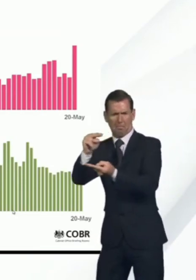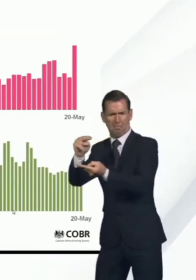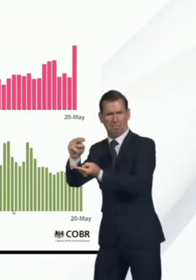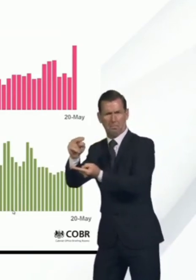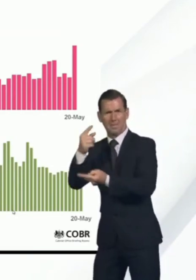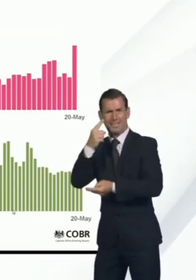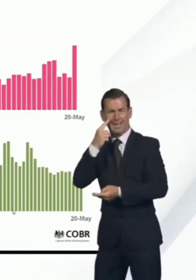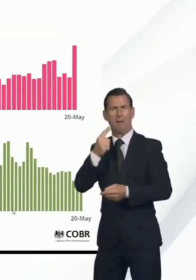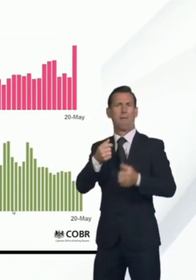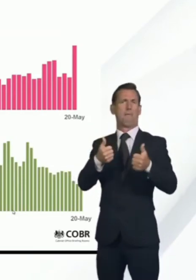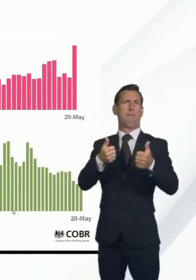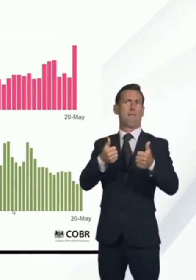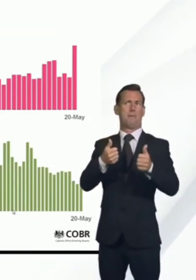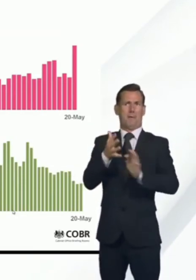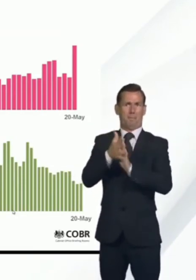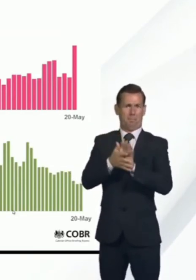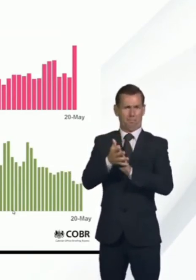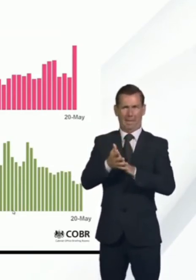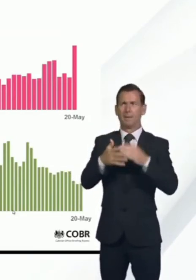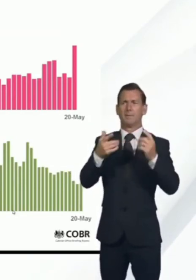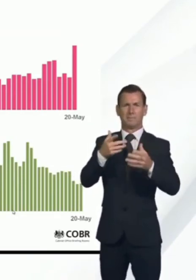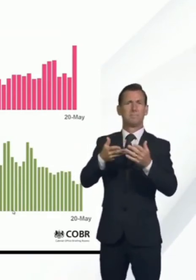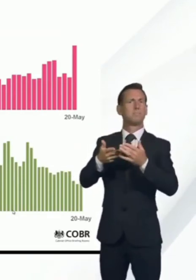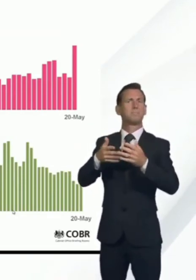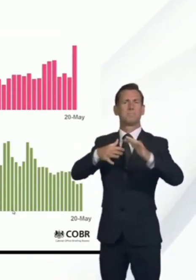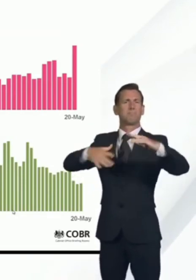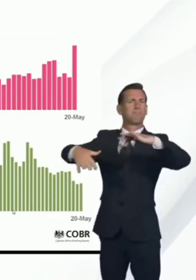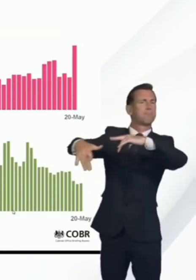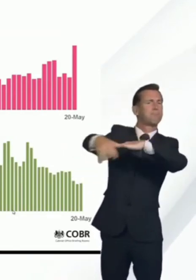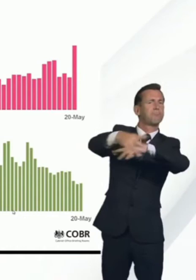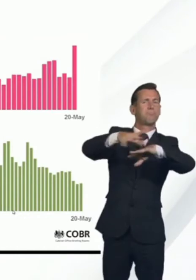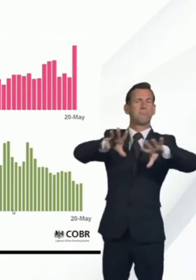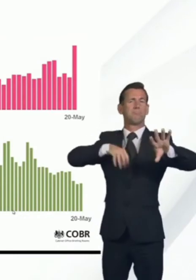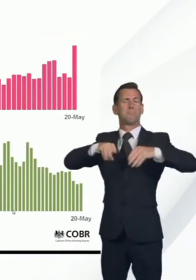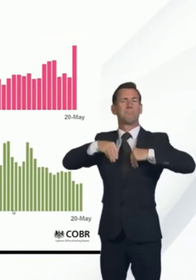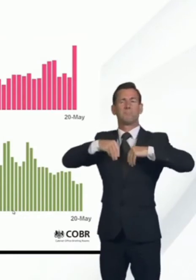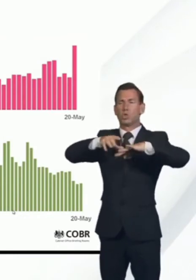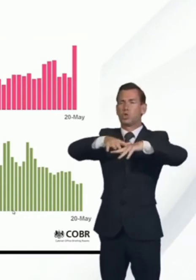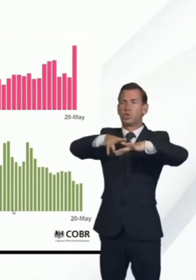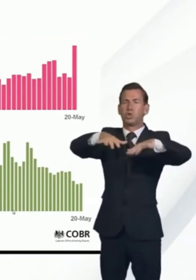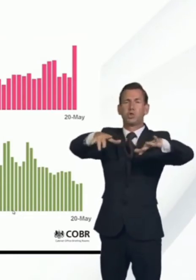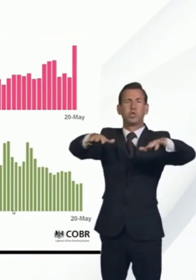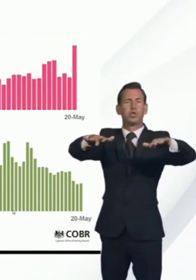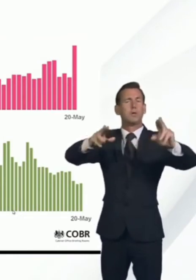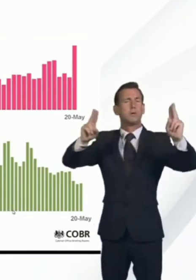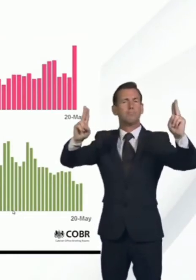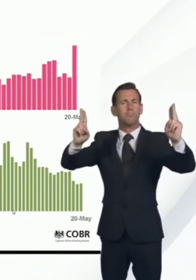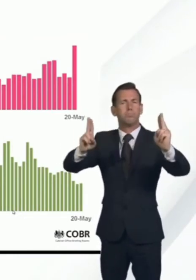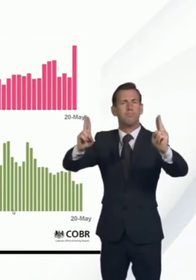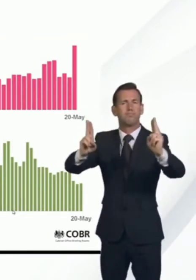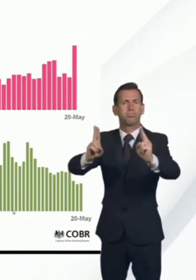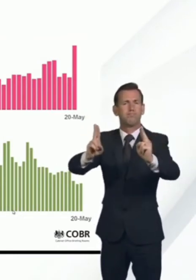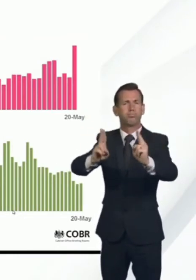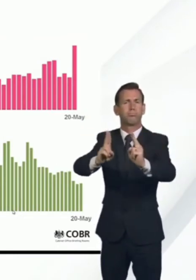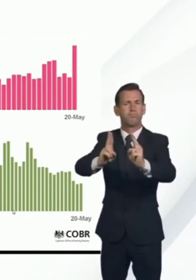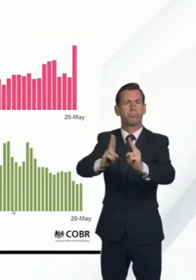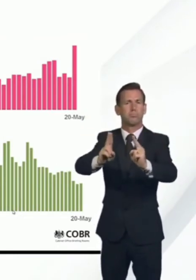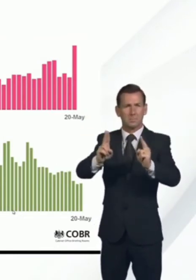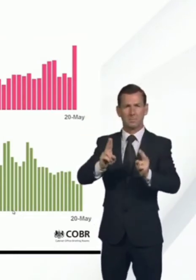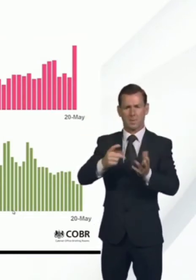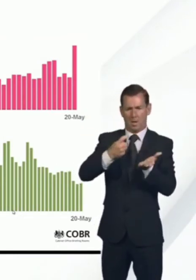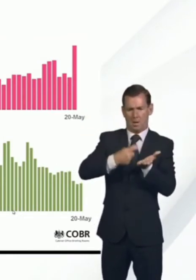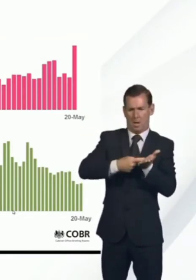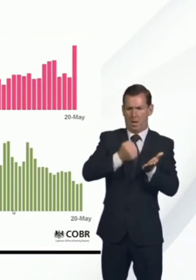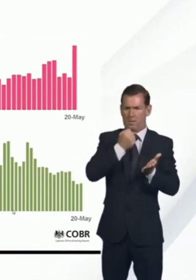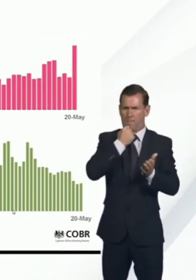that shows that the amount of transmission, the amount of virus in the community is falling. And with an R rate